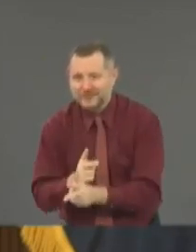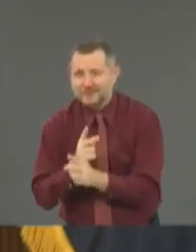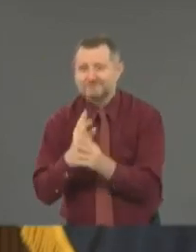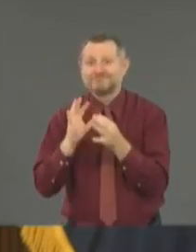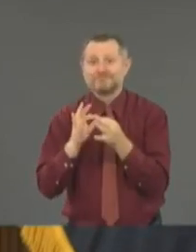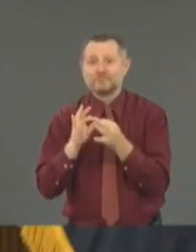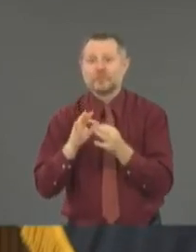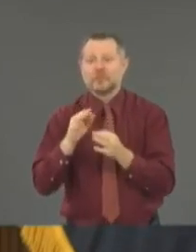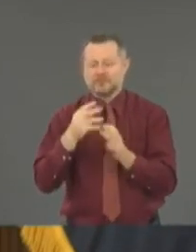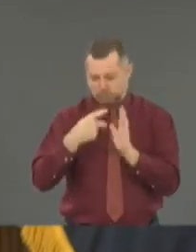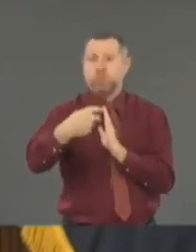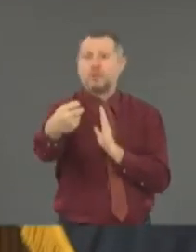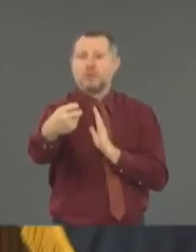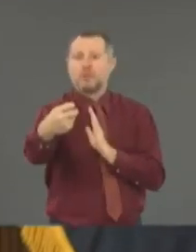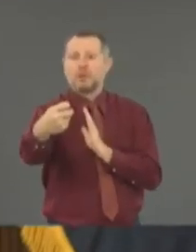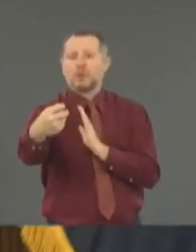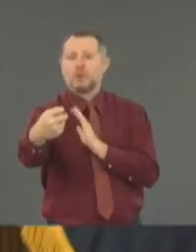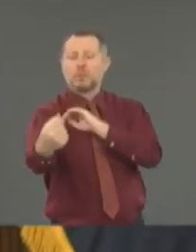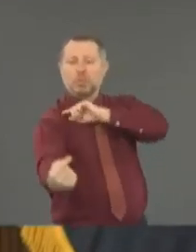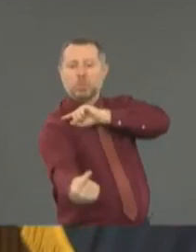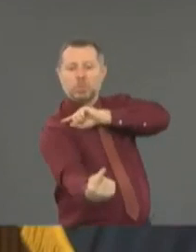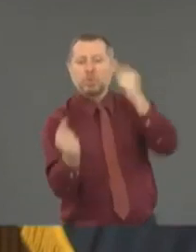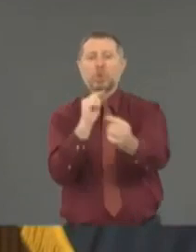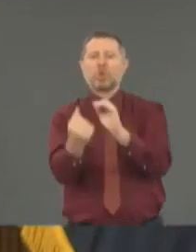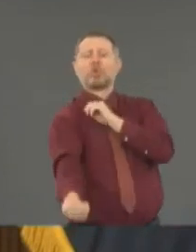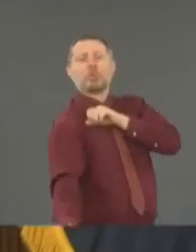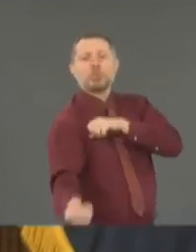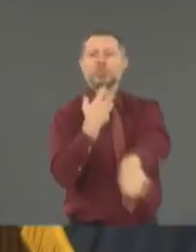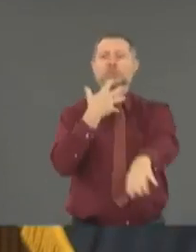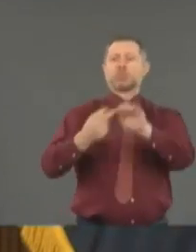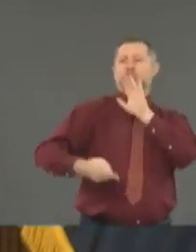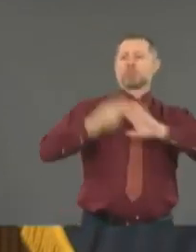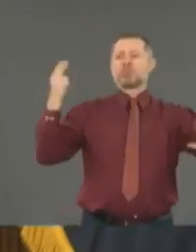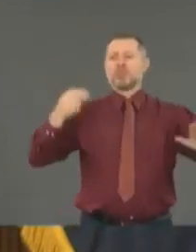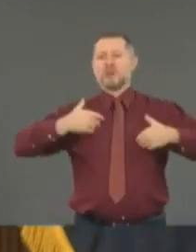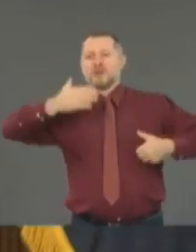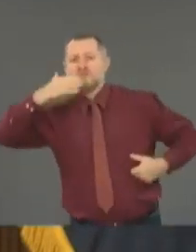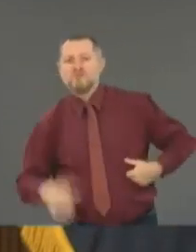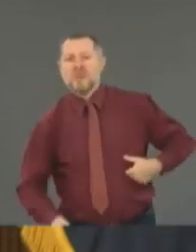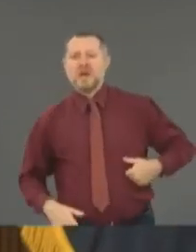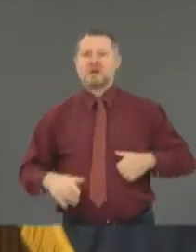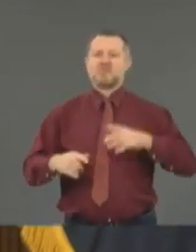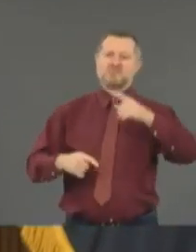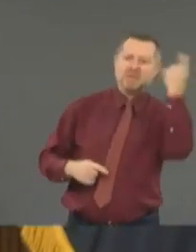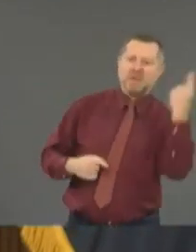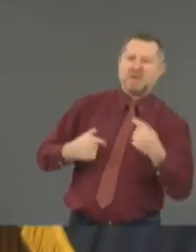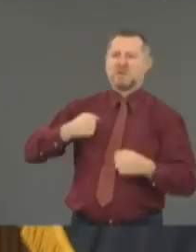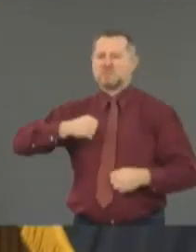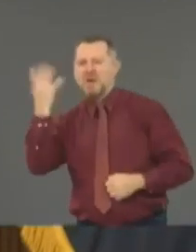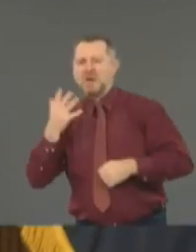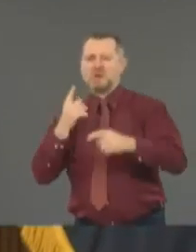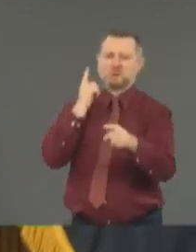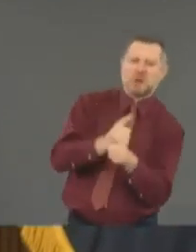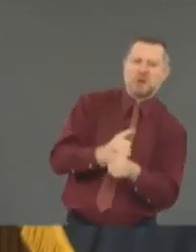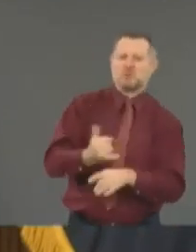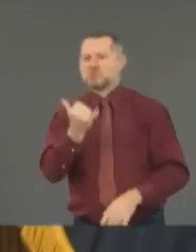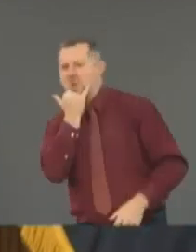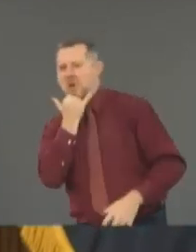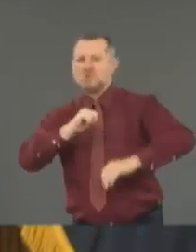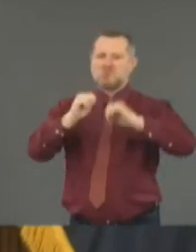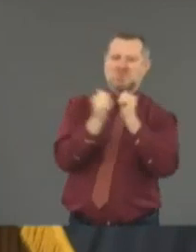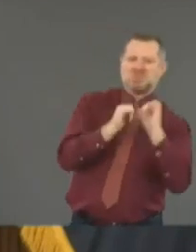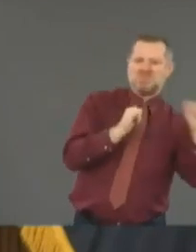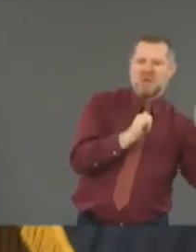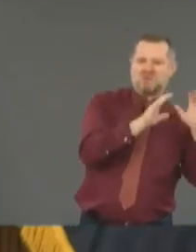there's this demonization, right? It's because everything is black and white. You're right, you're wrong. You're with the protesters or you're with the